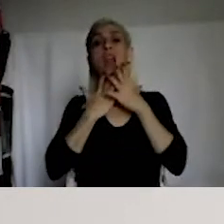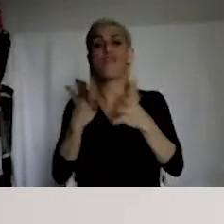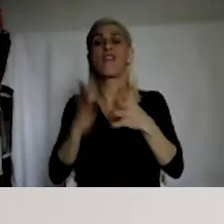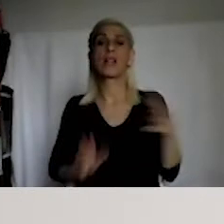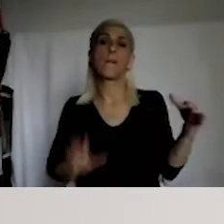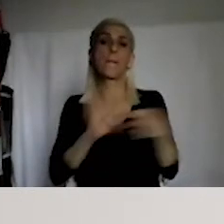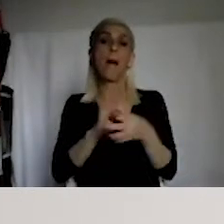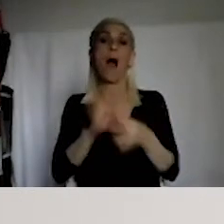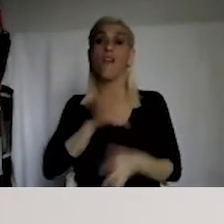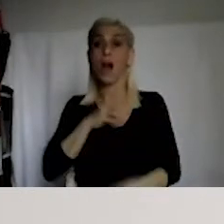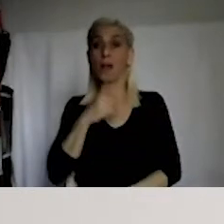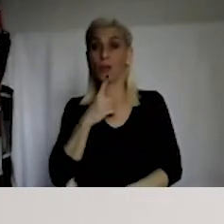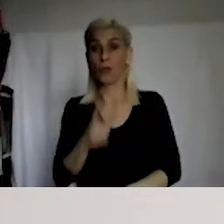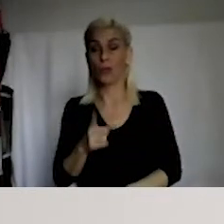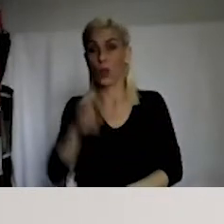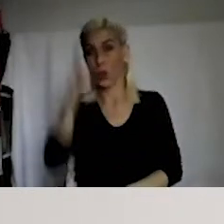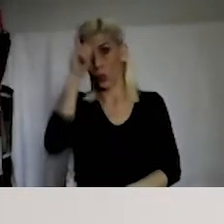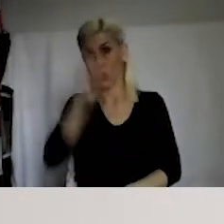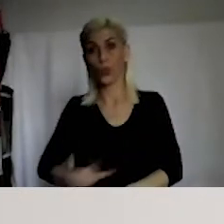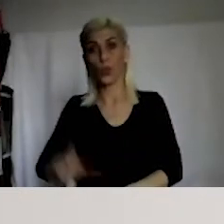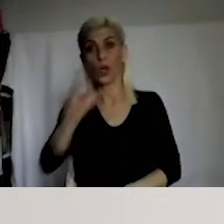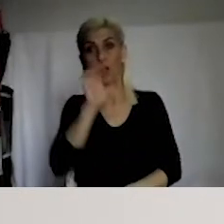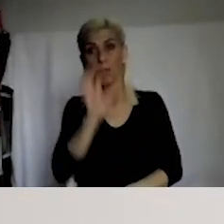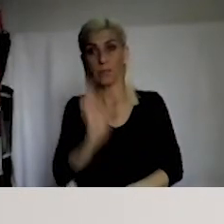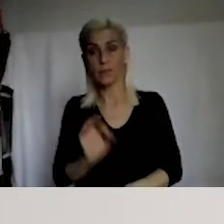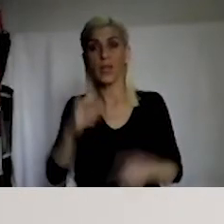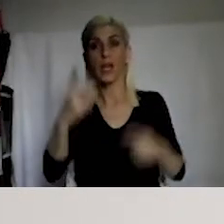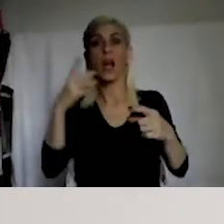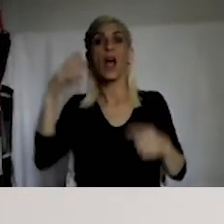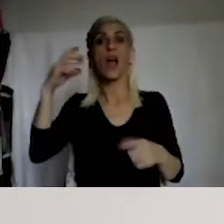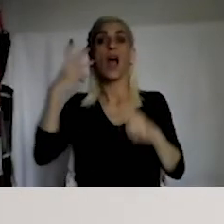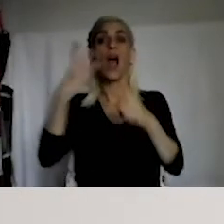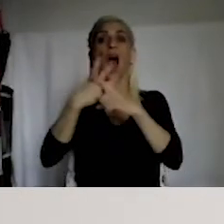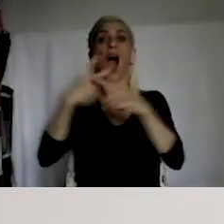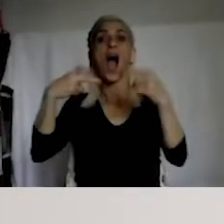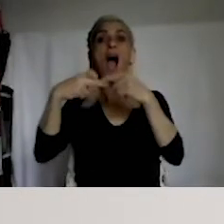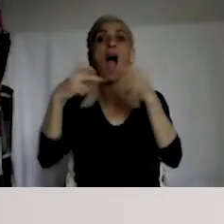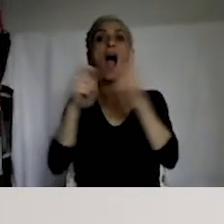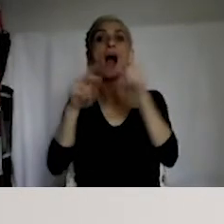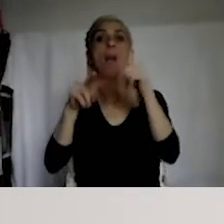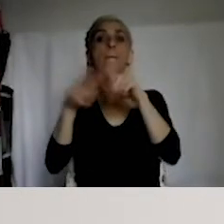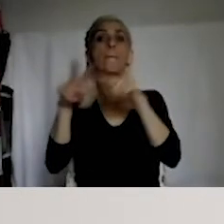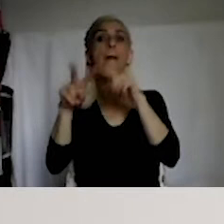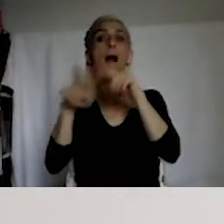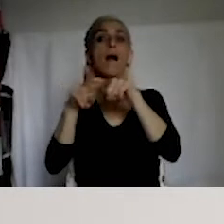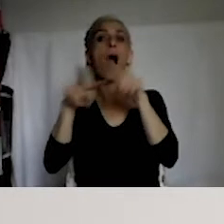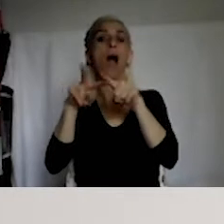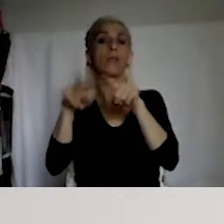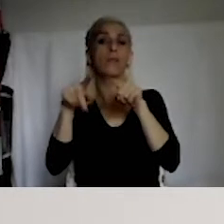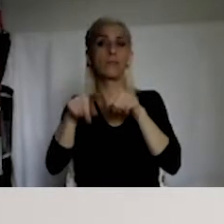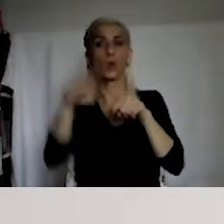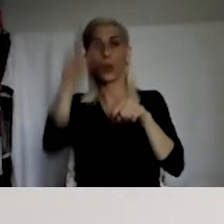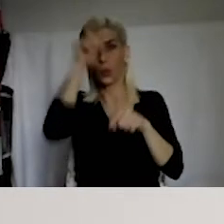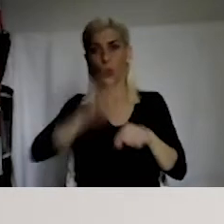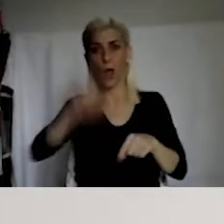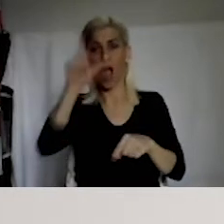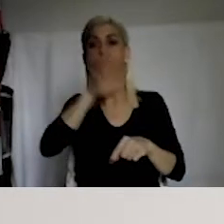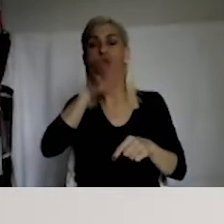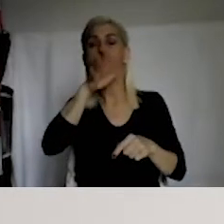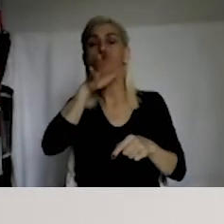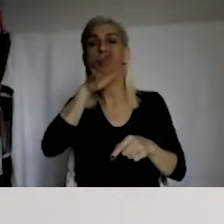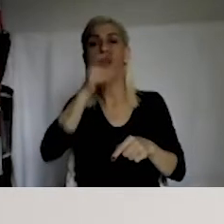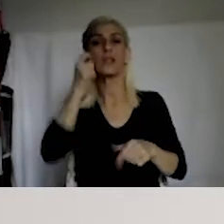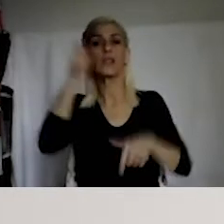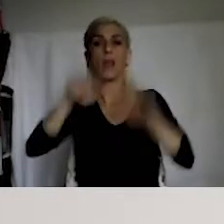And Gündüz Türkiye and Erbakan Türkiye, the ECHR rulings are referred to in the decision of the